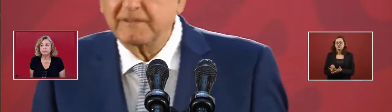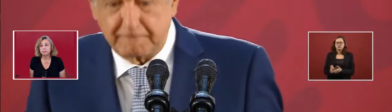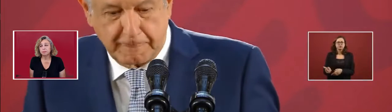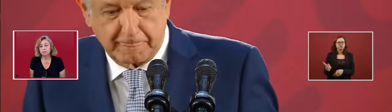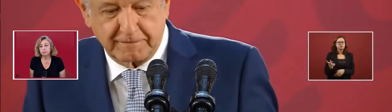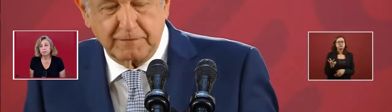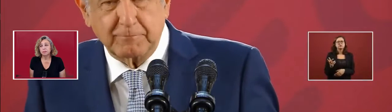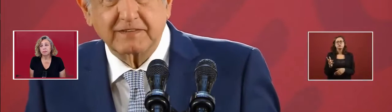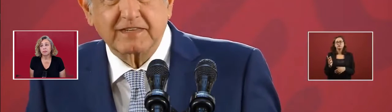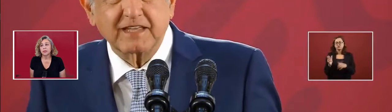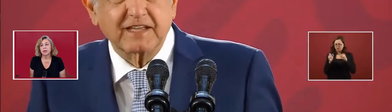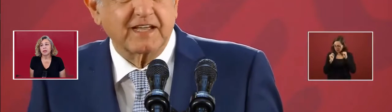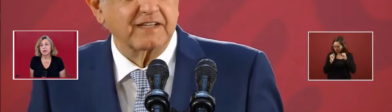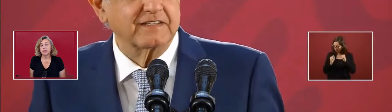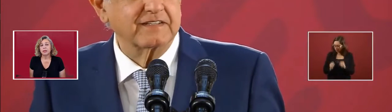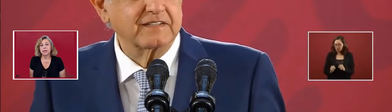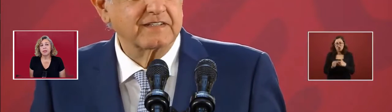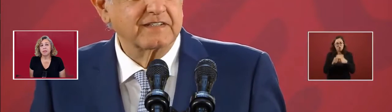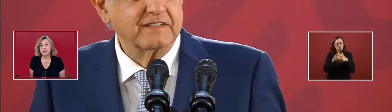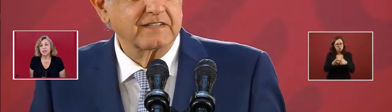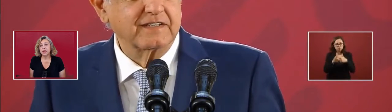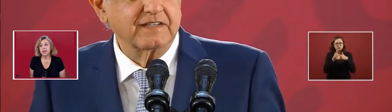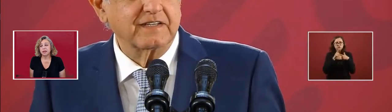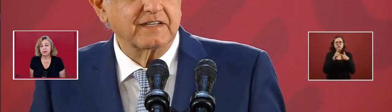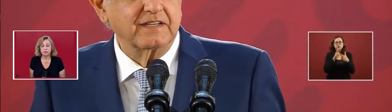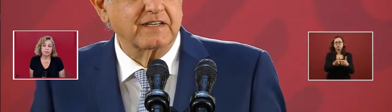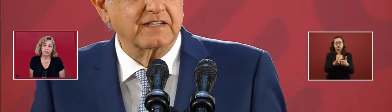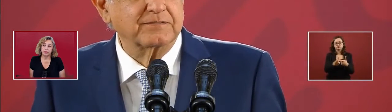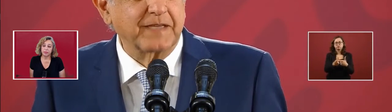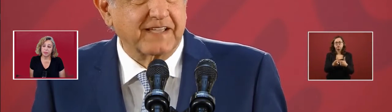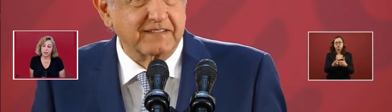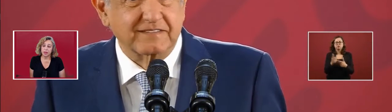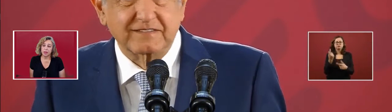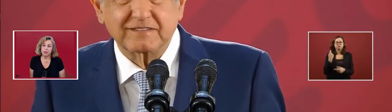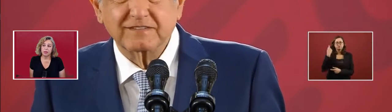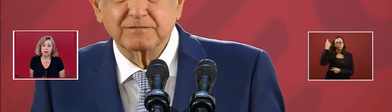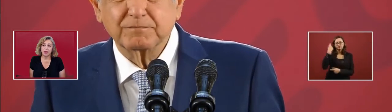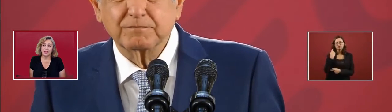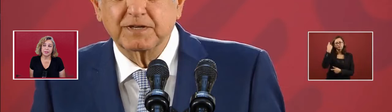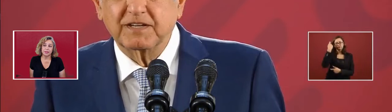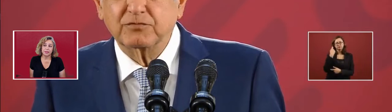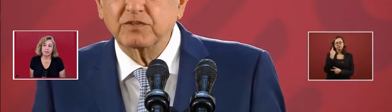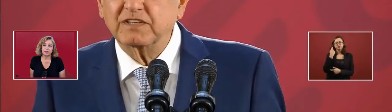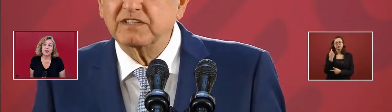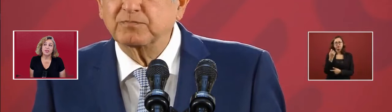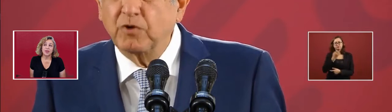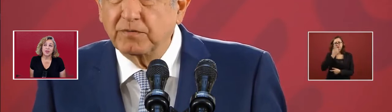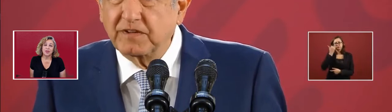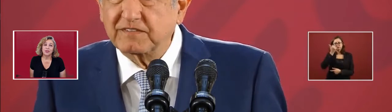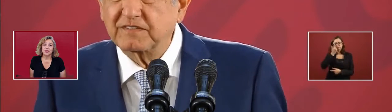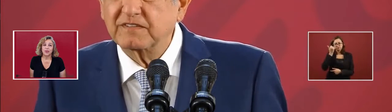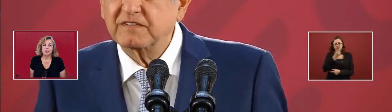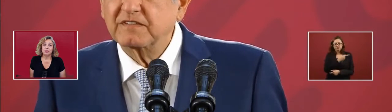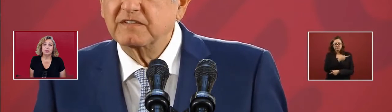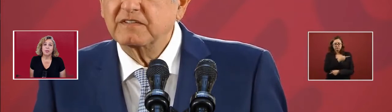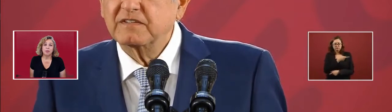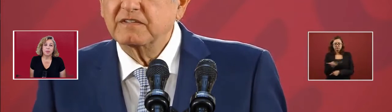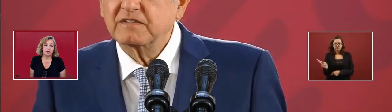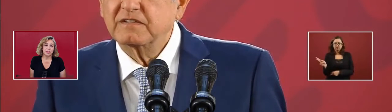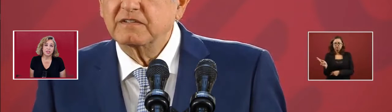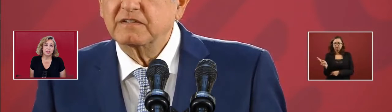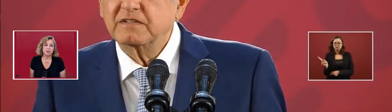that they maintain the grants for